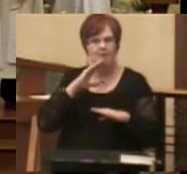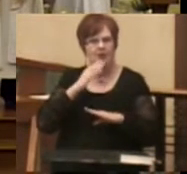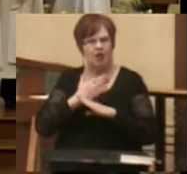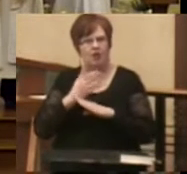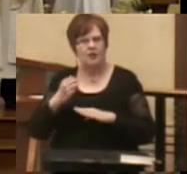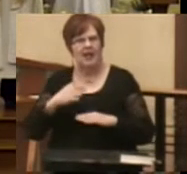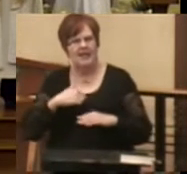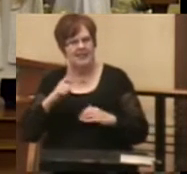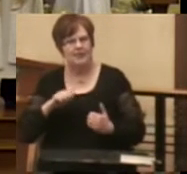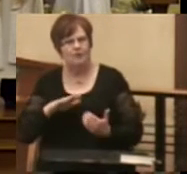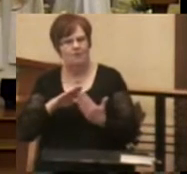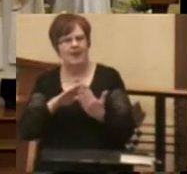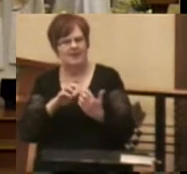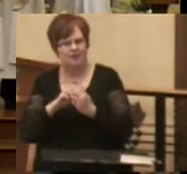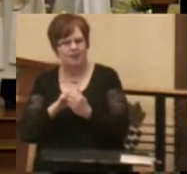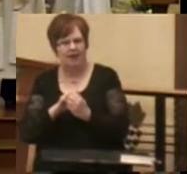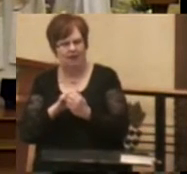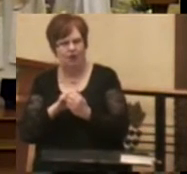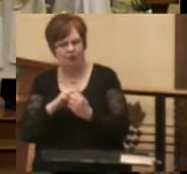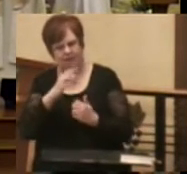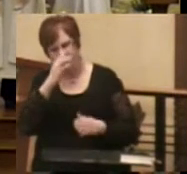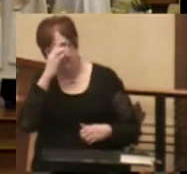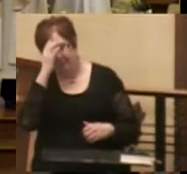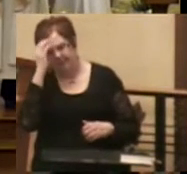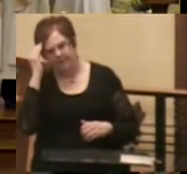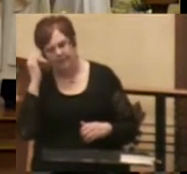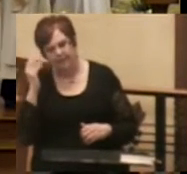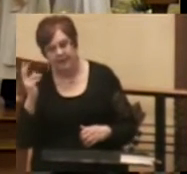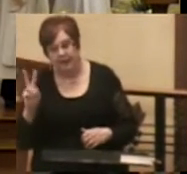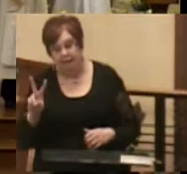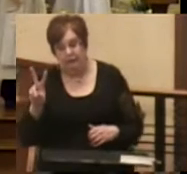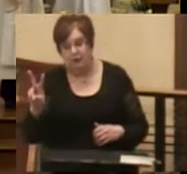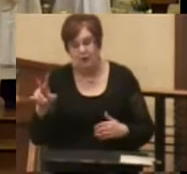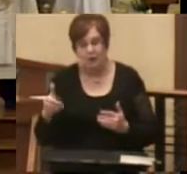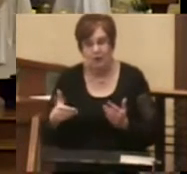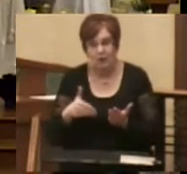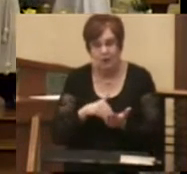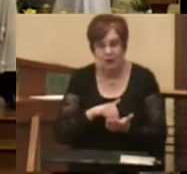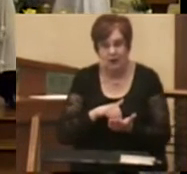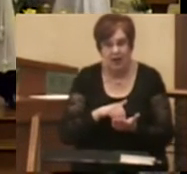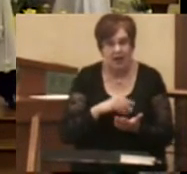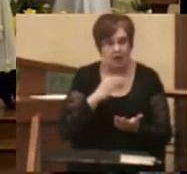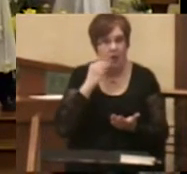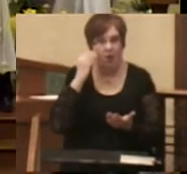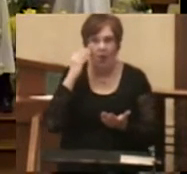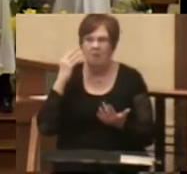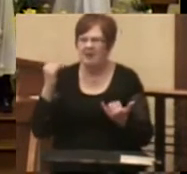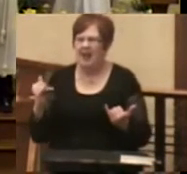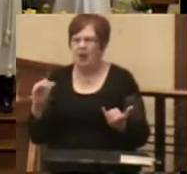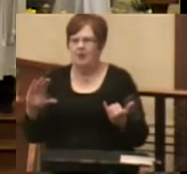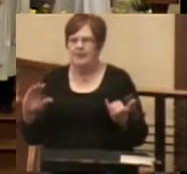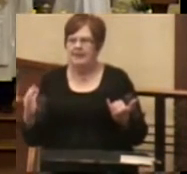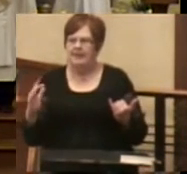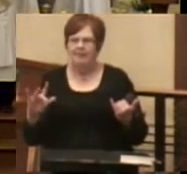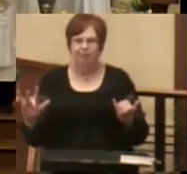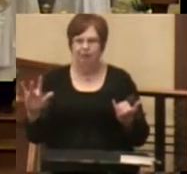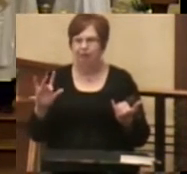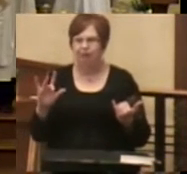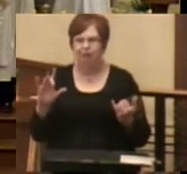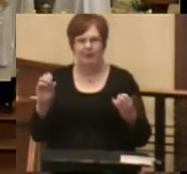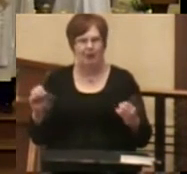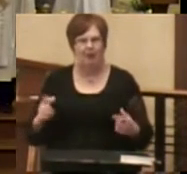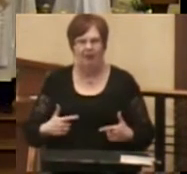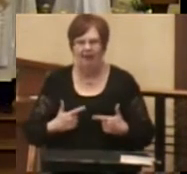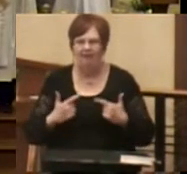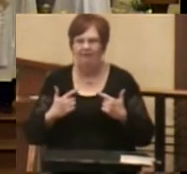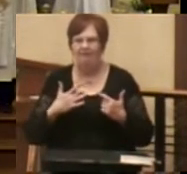need to face this together. So the two returned to a home that now seemed lifeless and